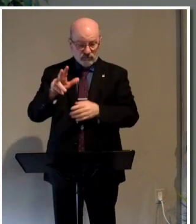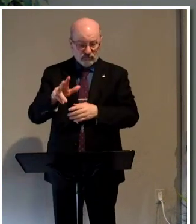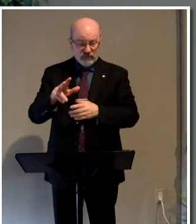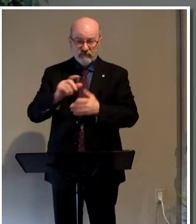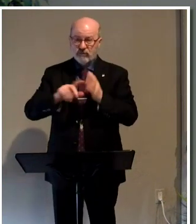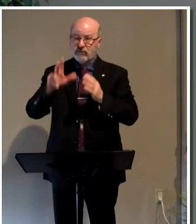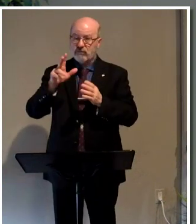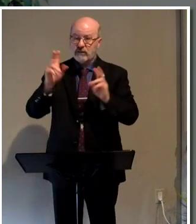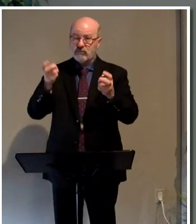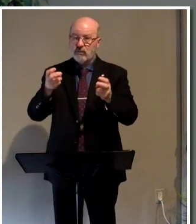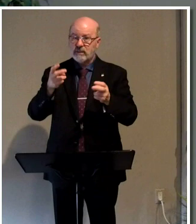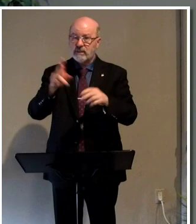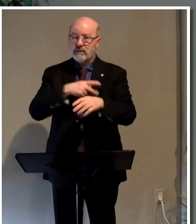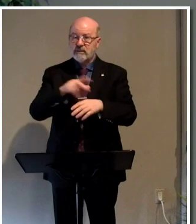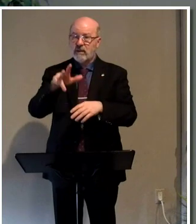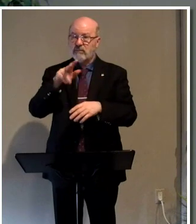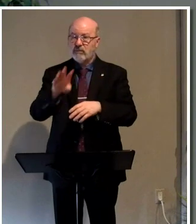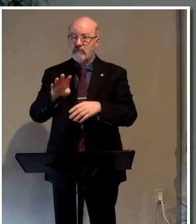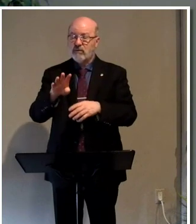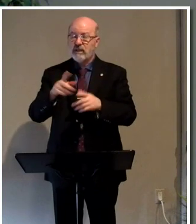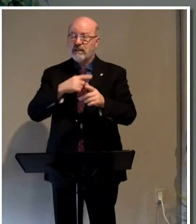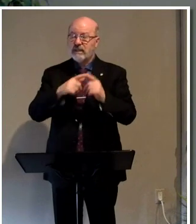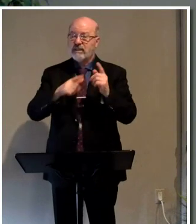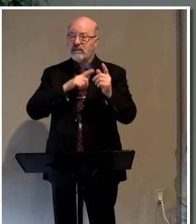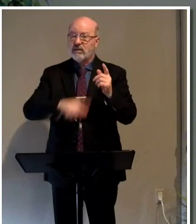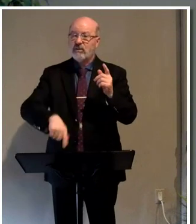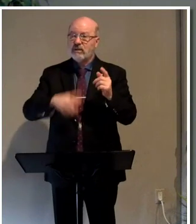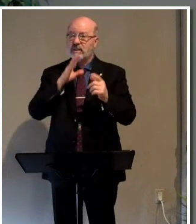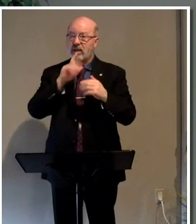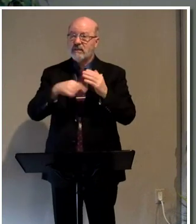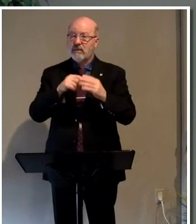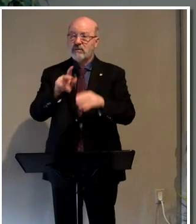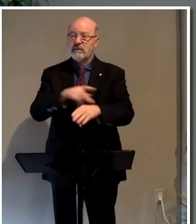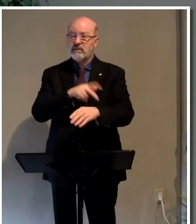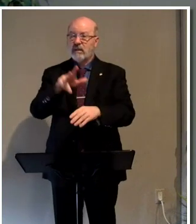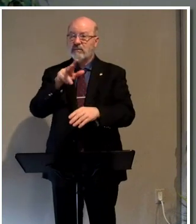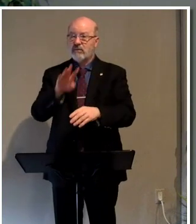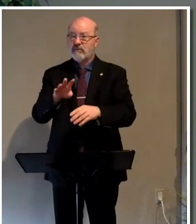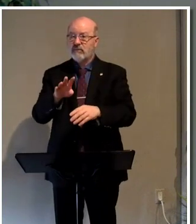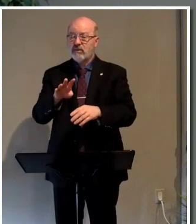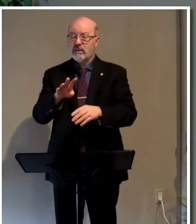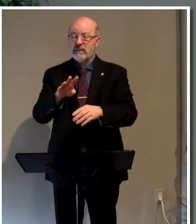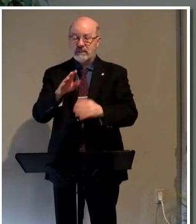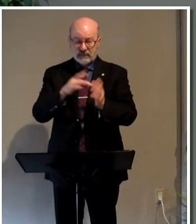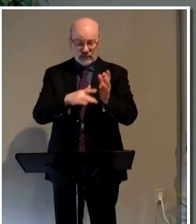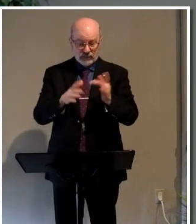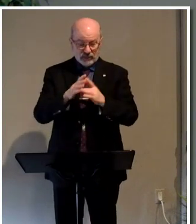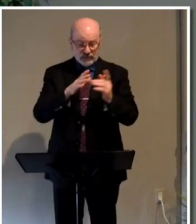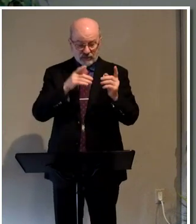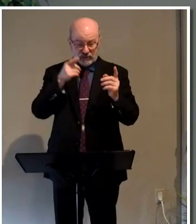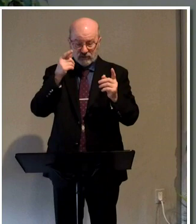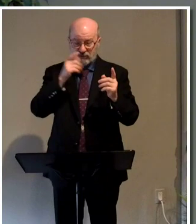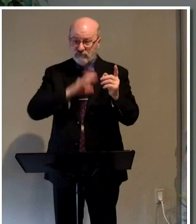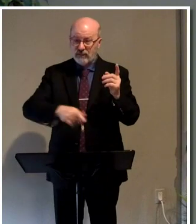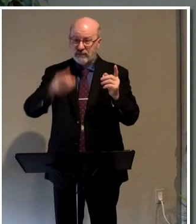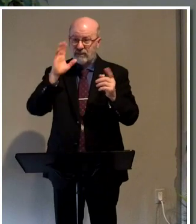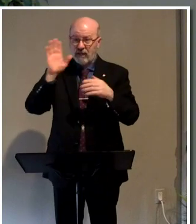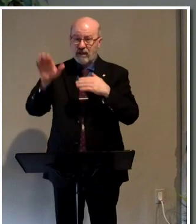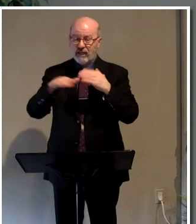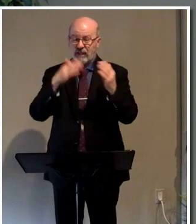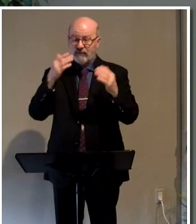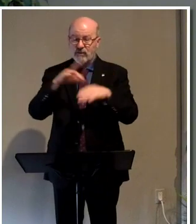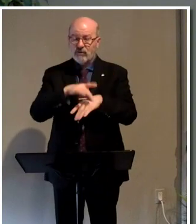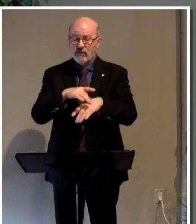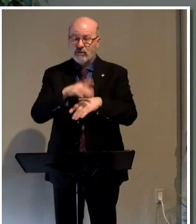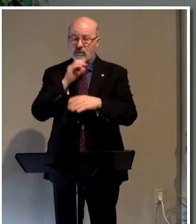verse 3 is quoting Psalms 34, then the Lord he referenced in Psalms 34 is none other than the God of heaven and earth